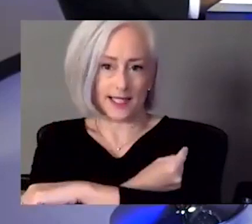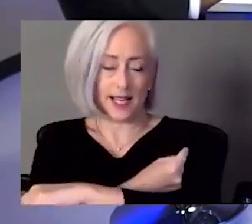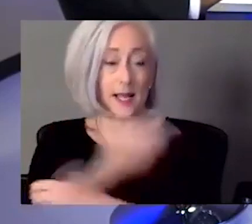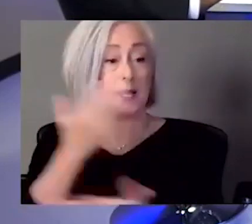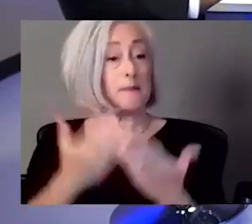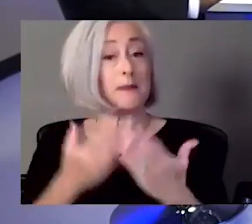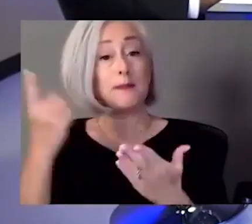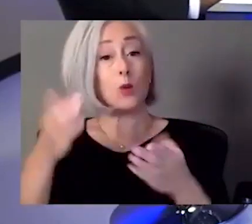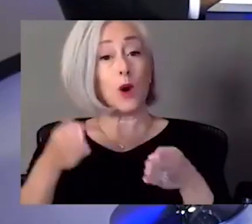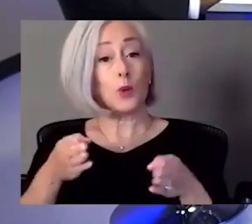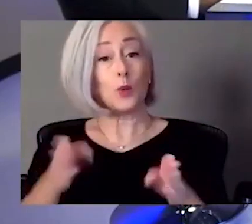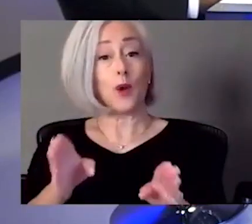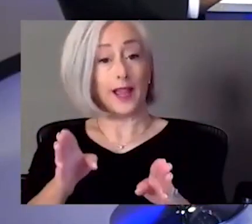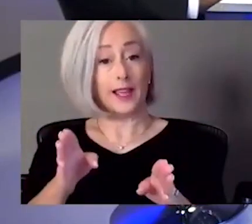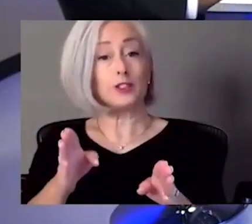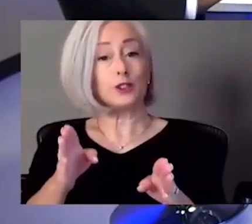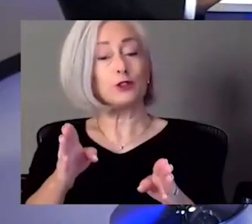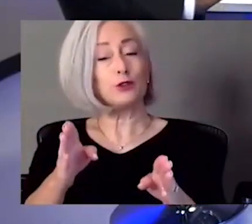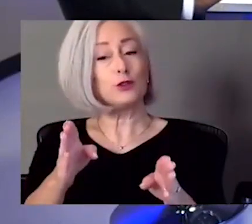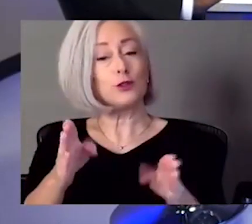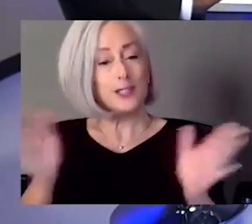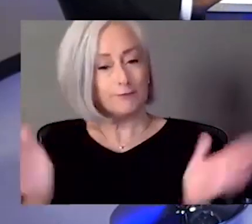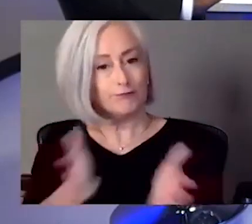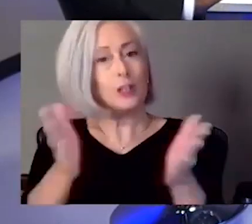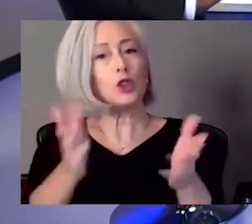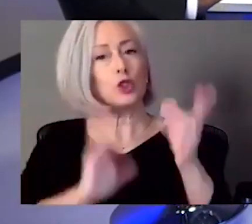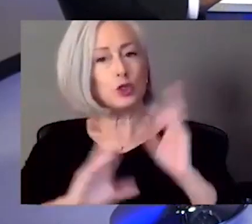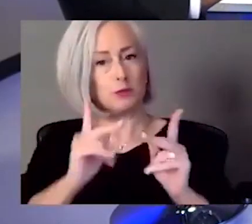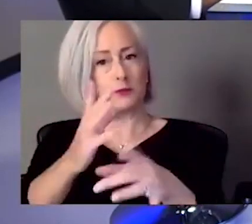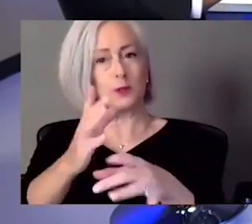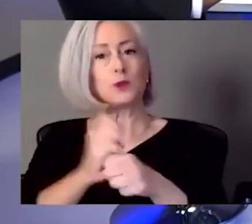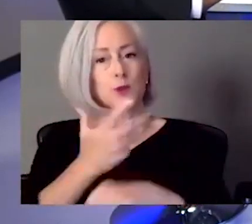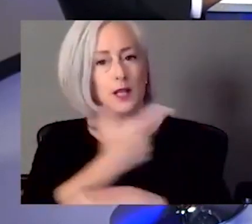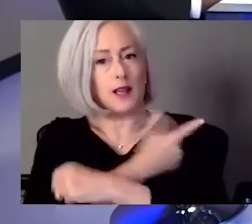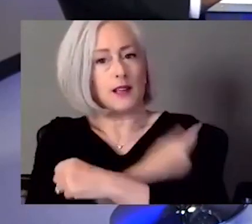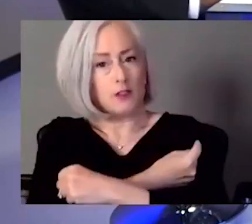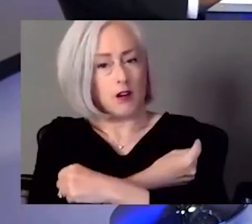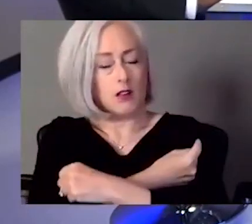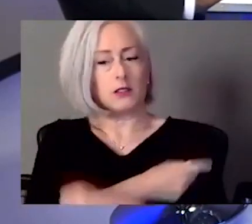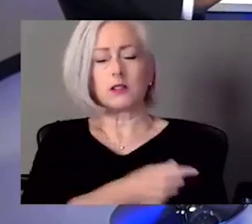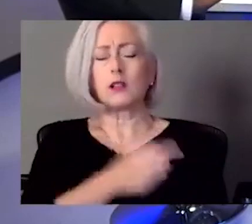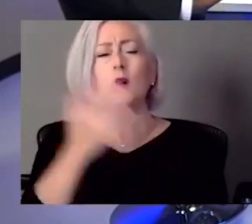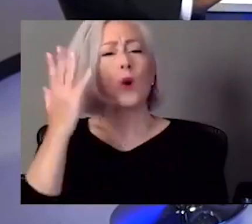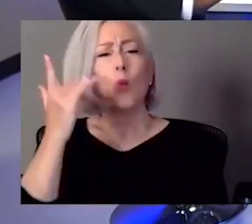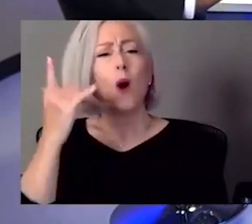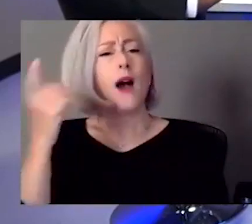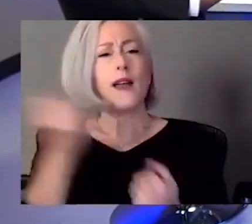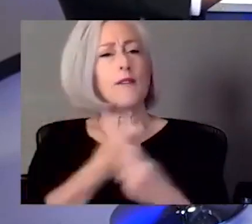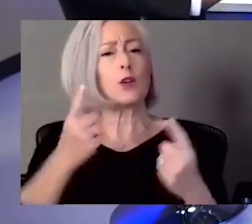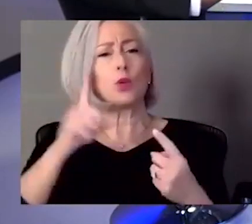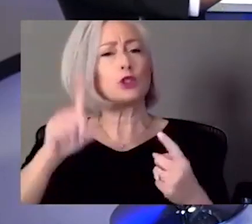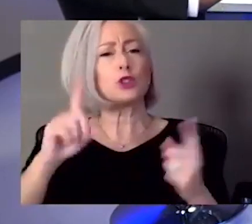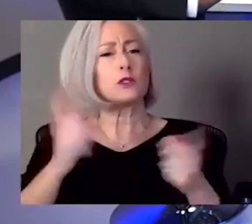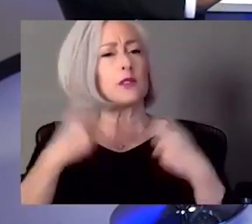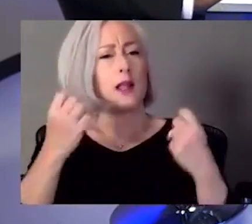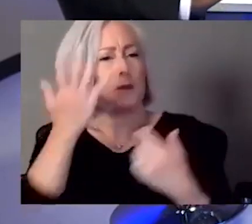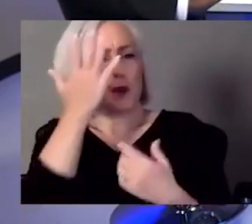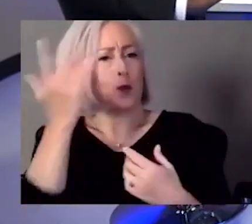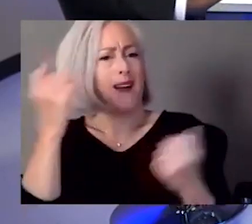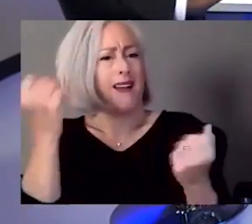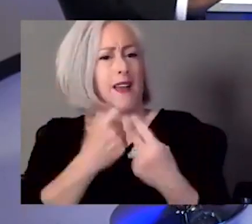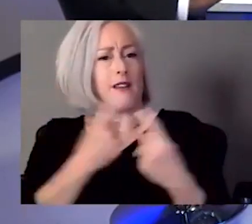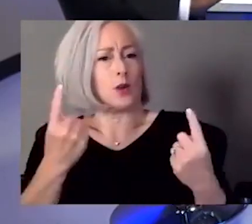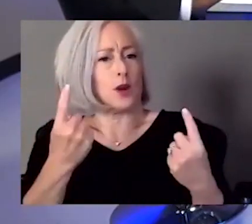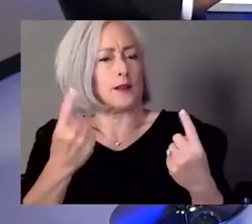actually promote vaccination. So why should everyone celebrate this day? Well, no matter what race you